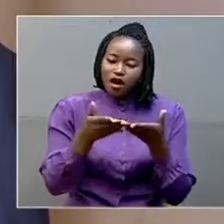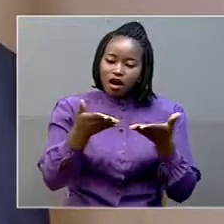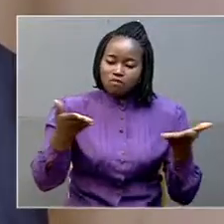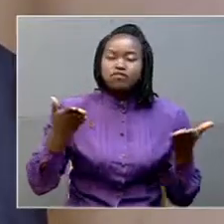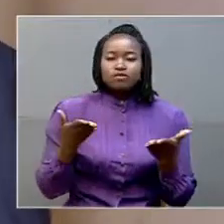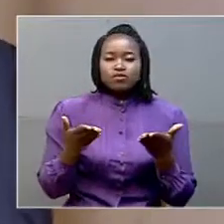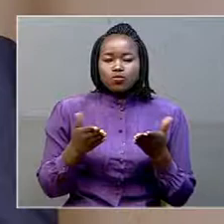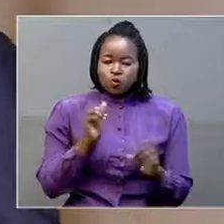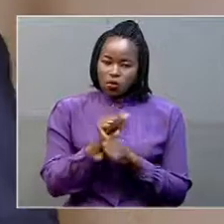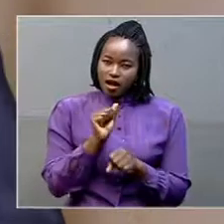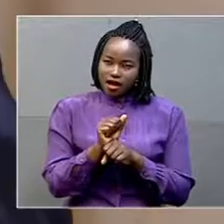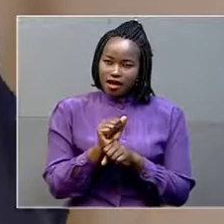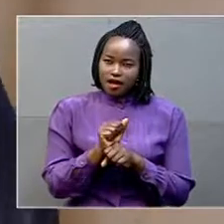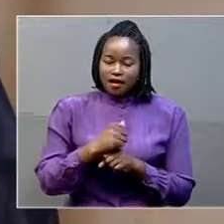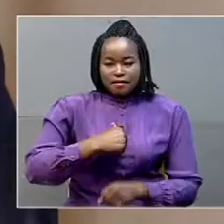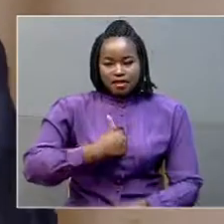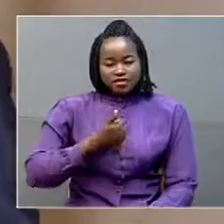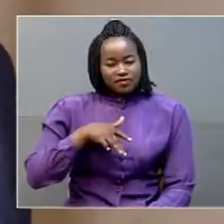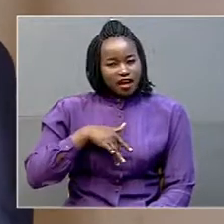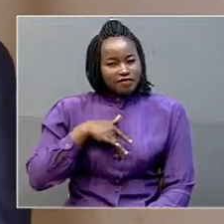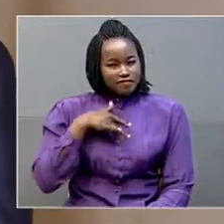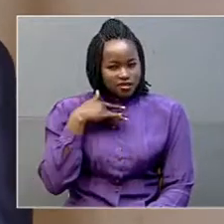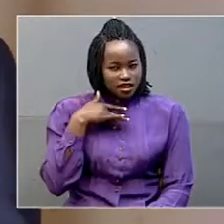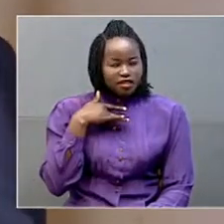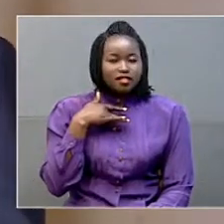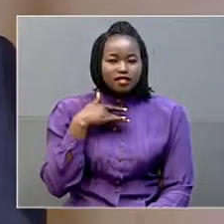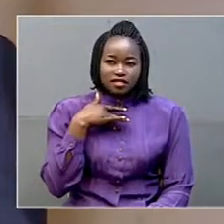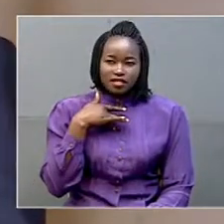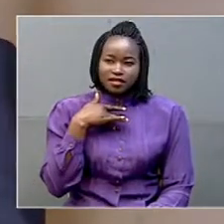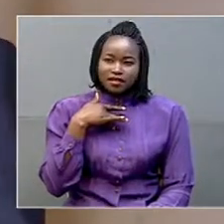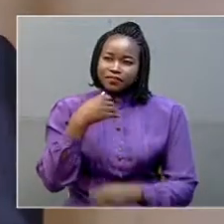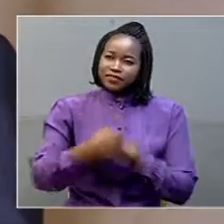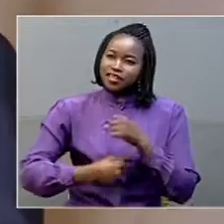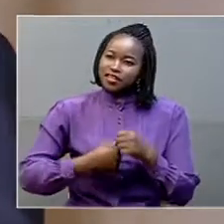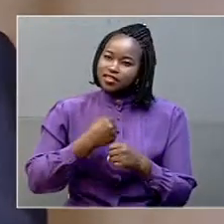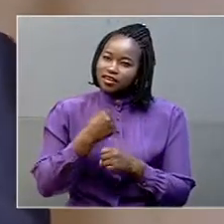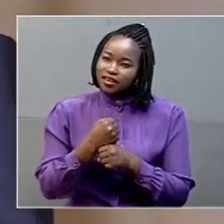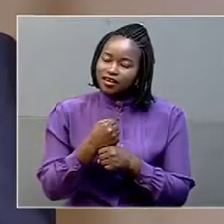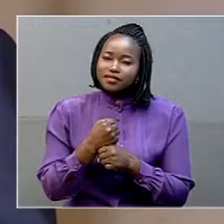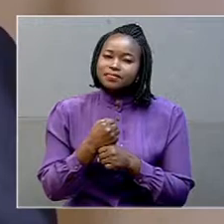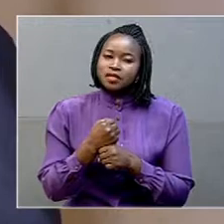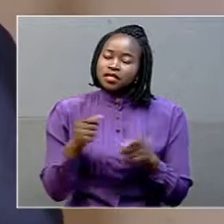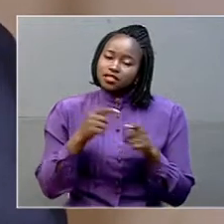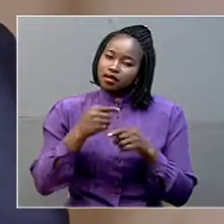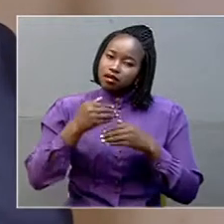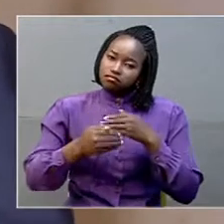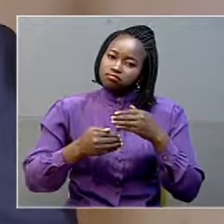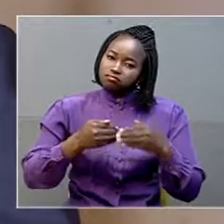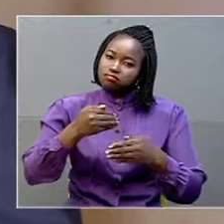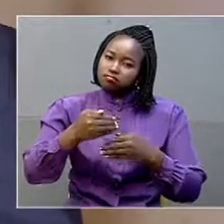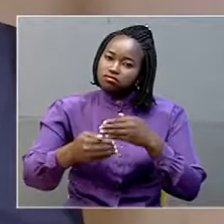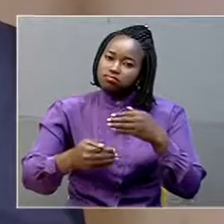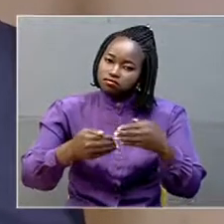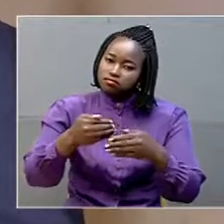I think the year that is happening will be called accelerated implementation.